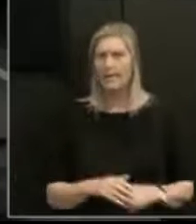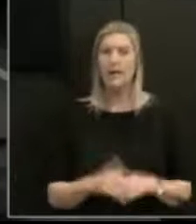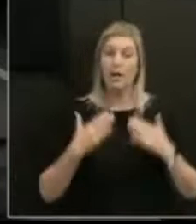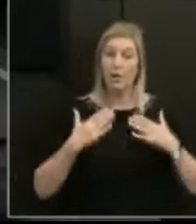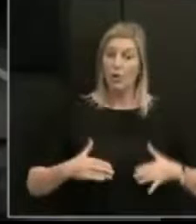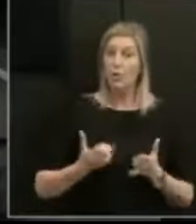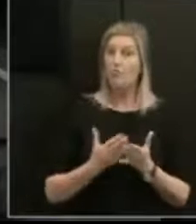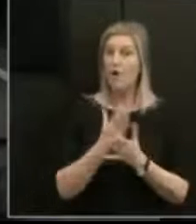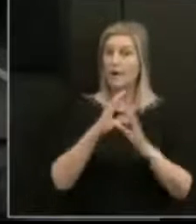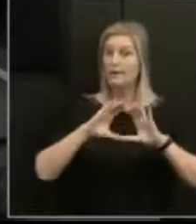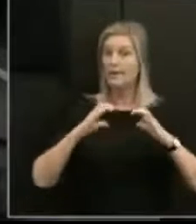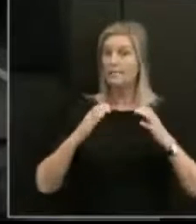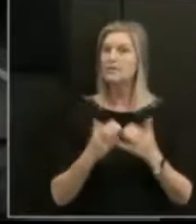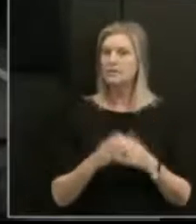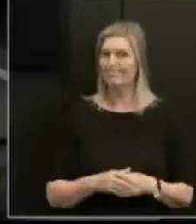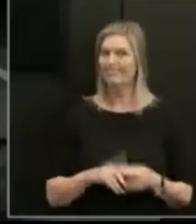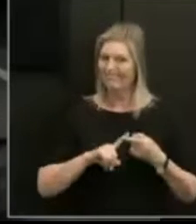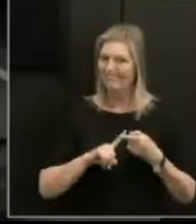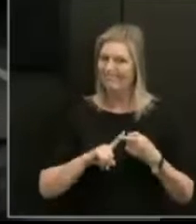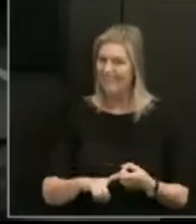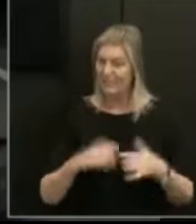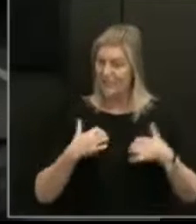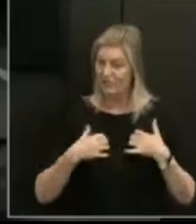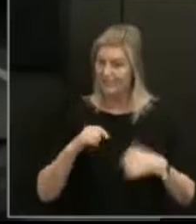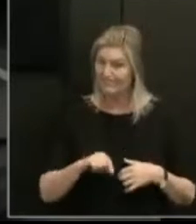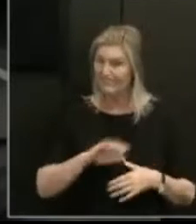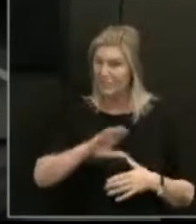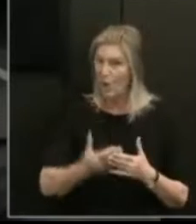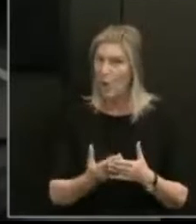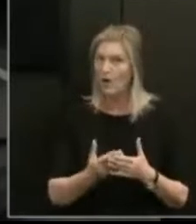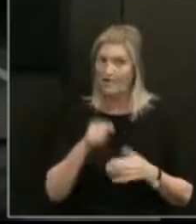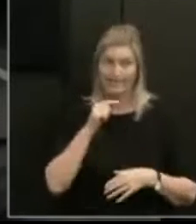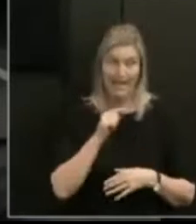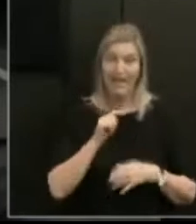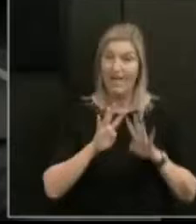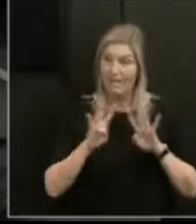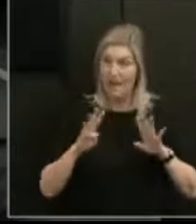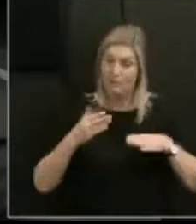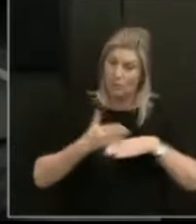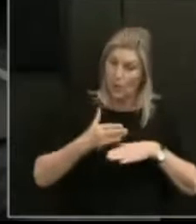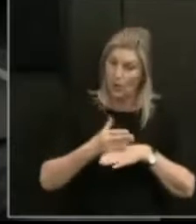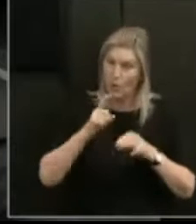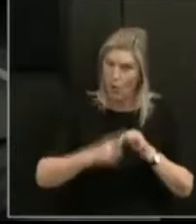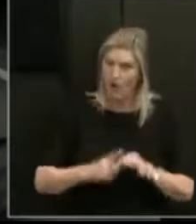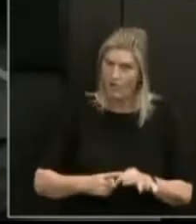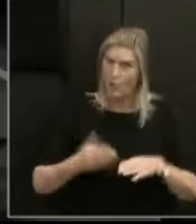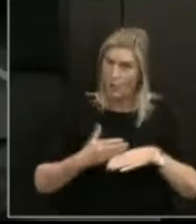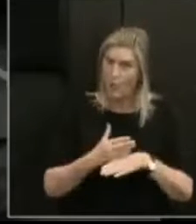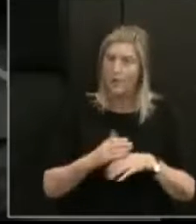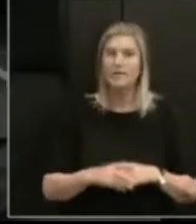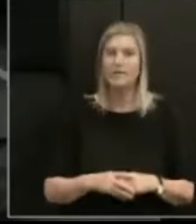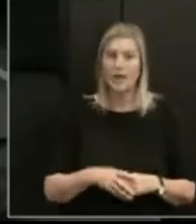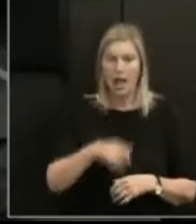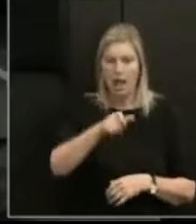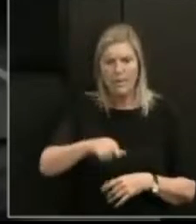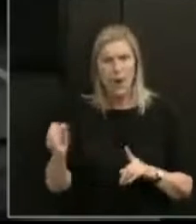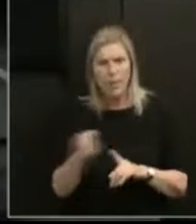retains a strong interest in these matters and in the work of this inquiry. Abuse of citizens at the hand